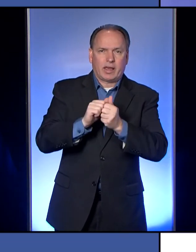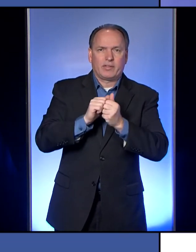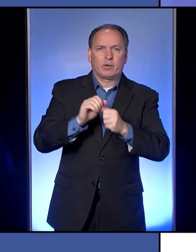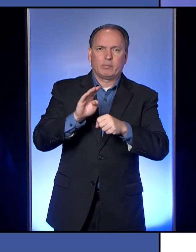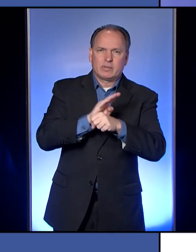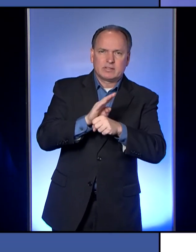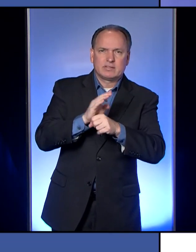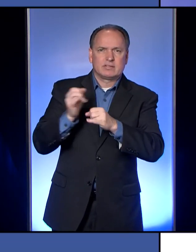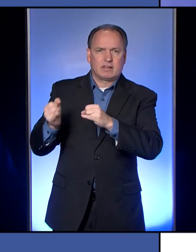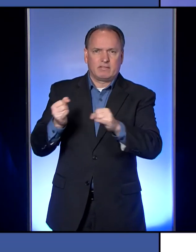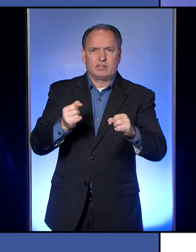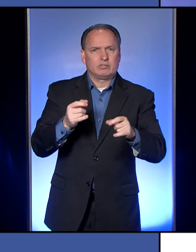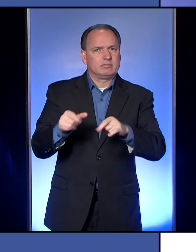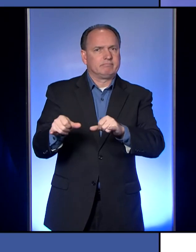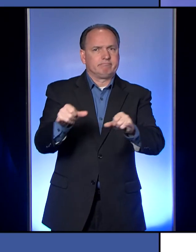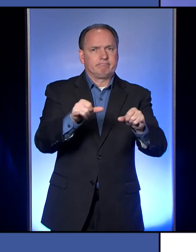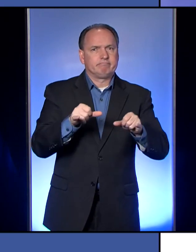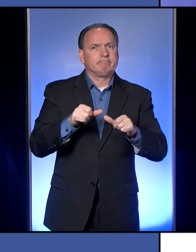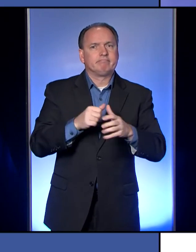individuals alike.